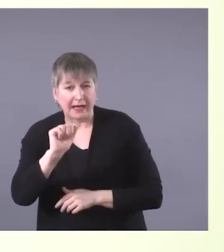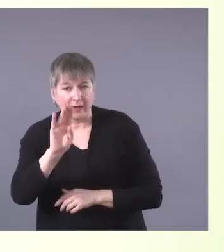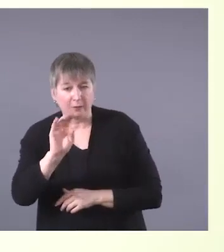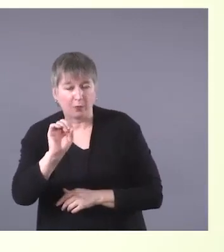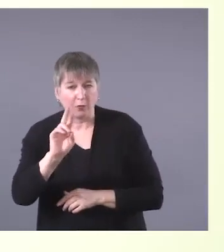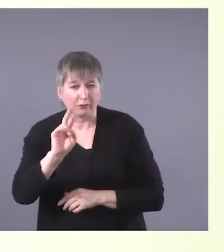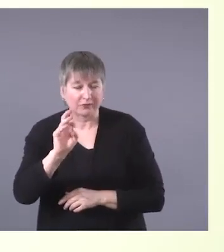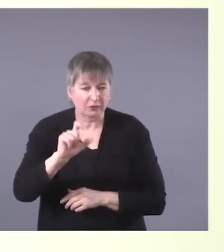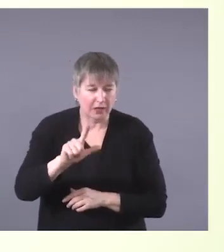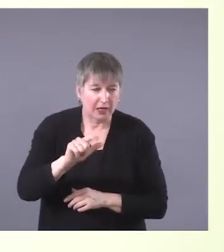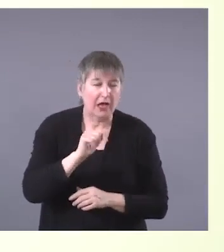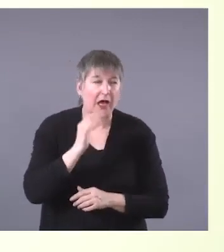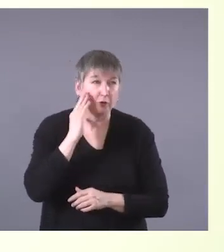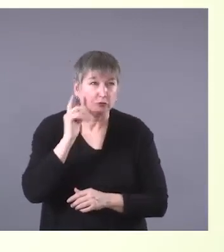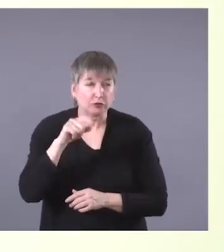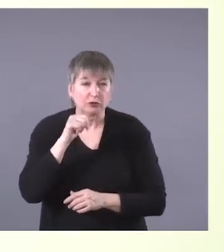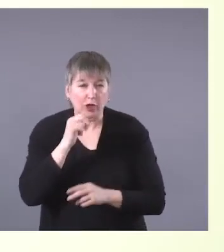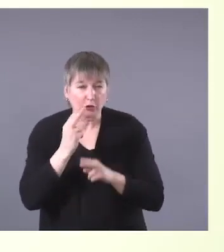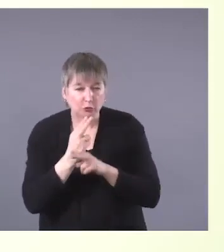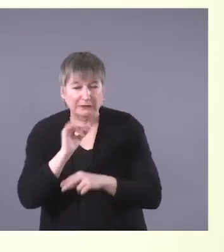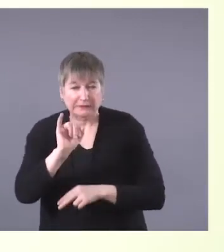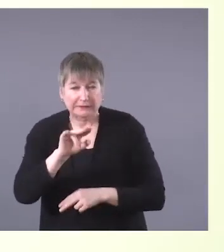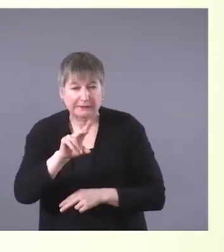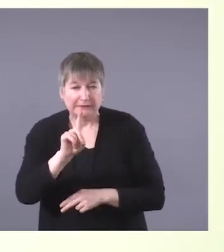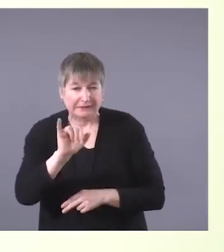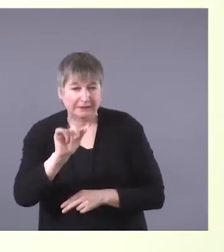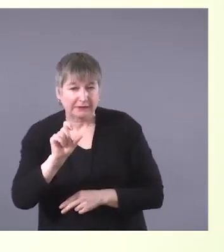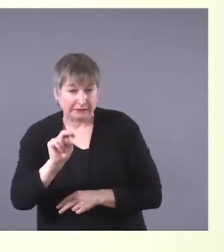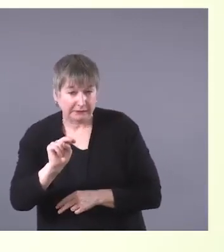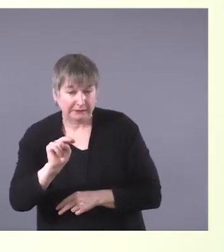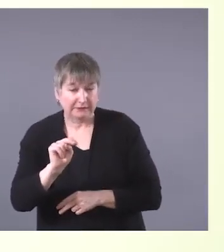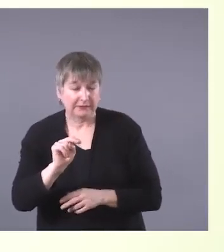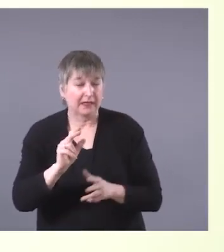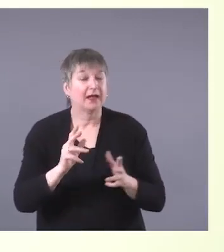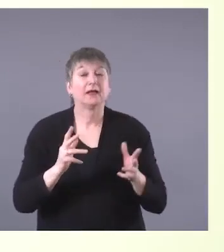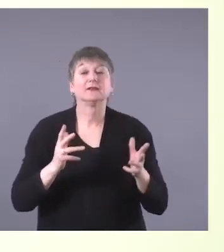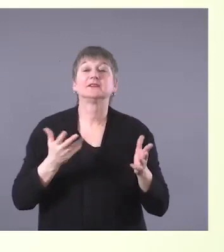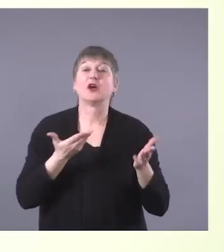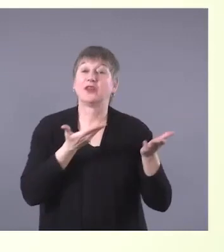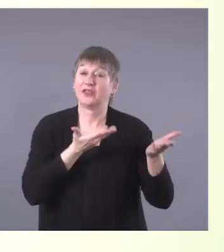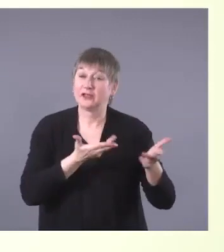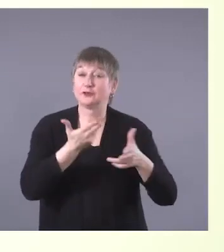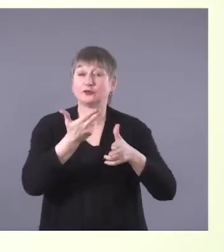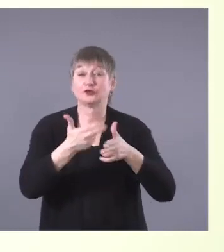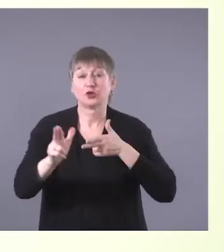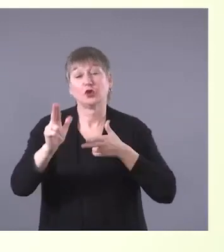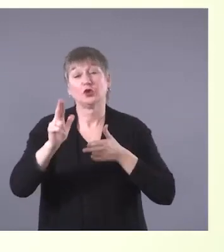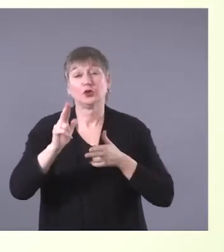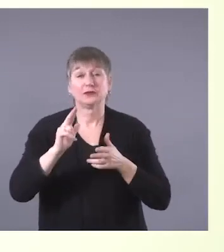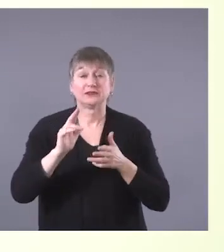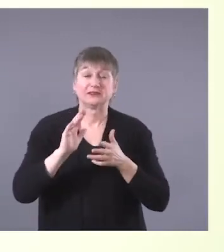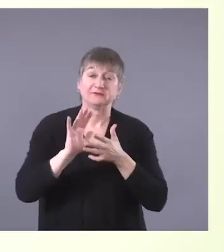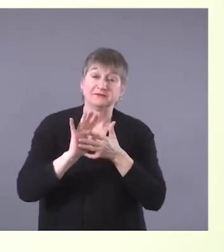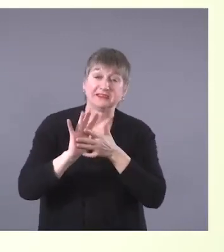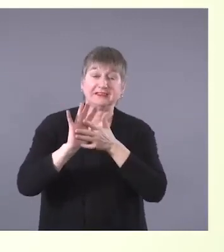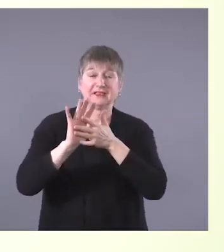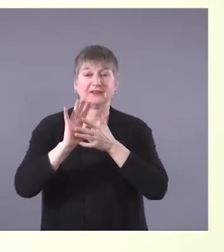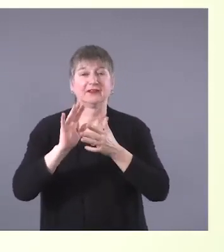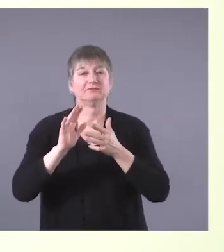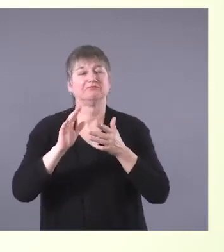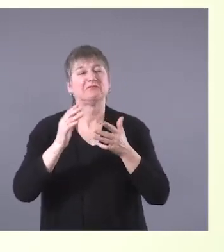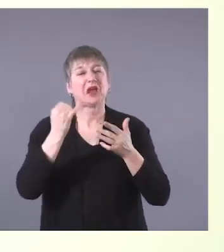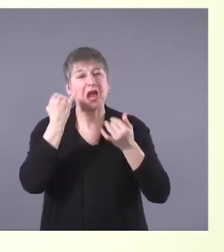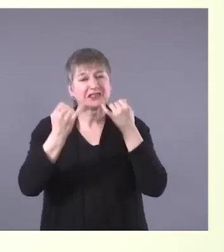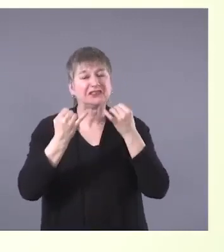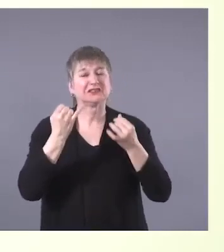know not to use Indian. So this is just a brief video of kind of just guidelines of what can be